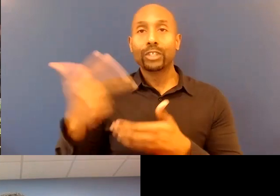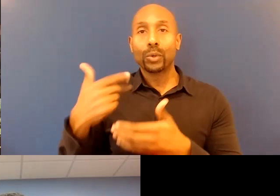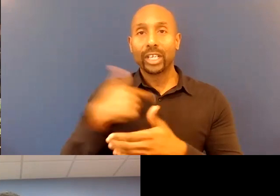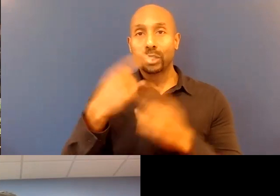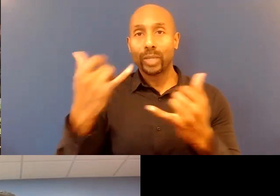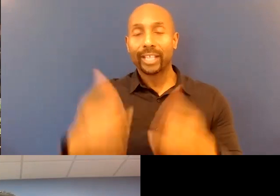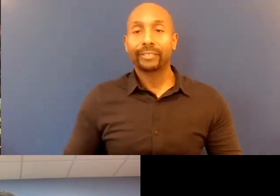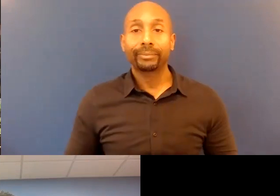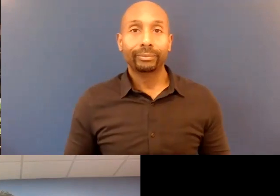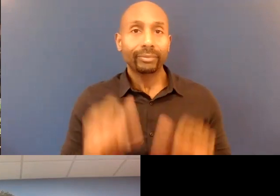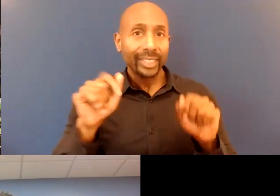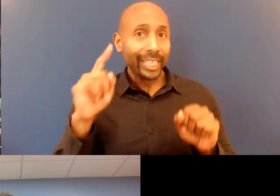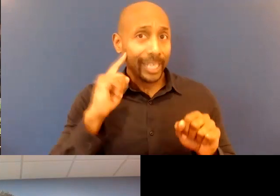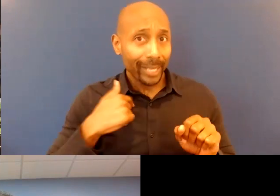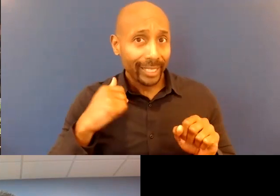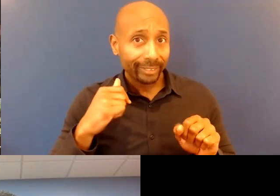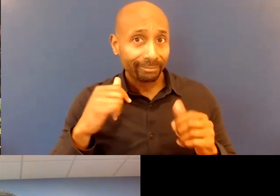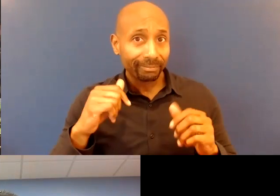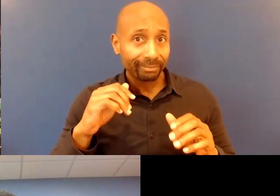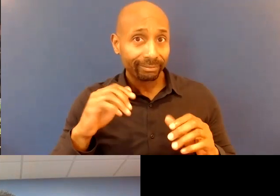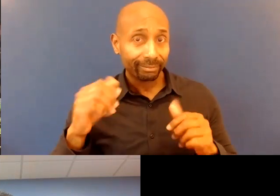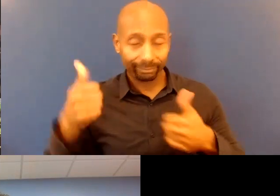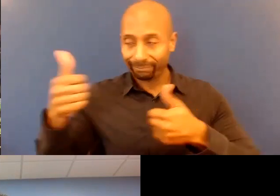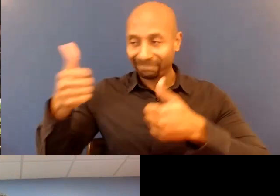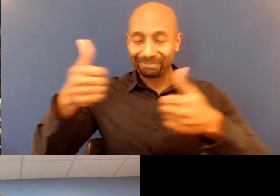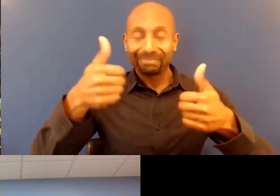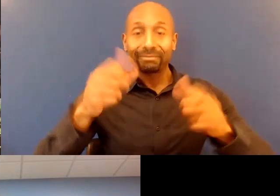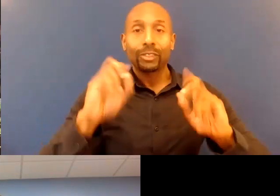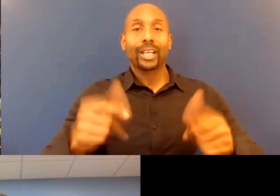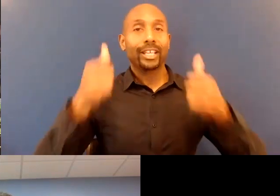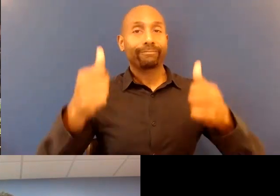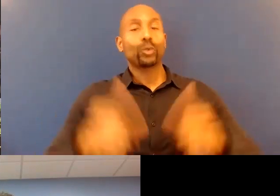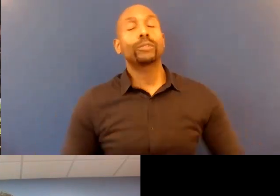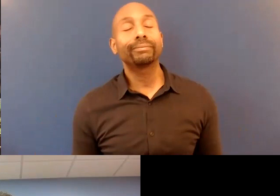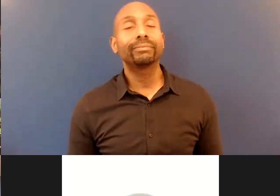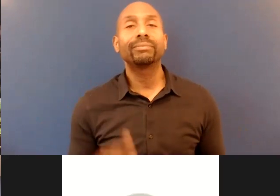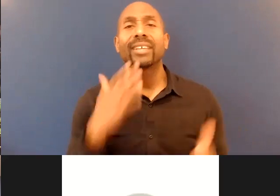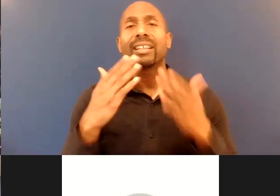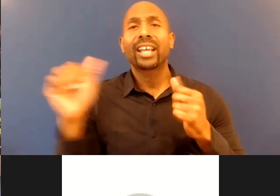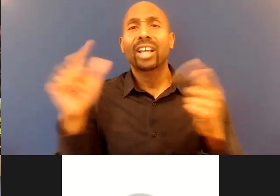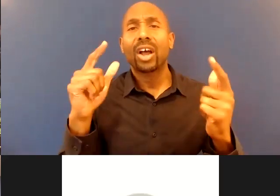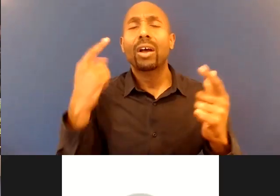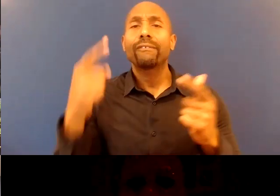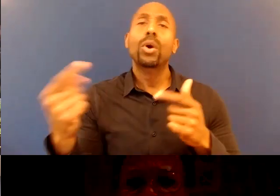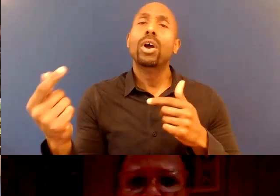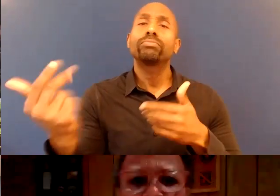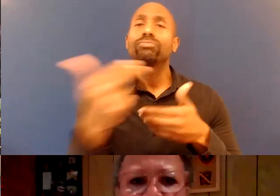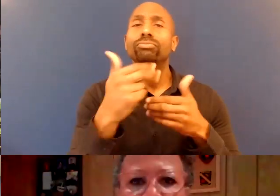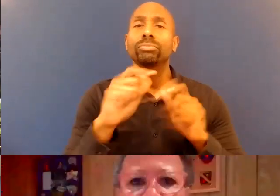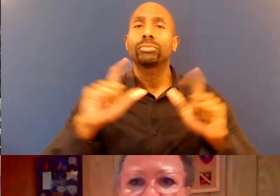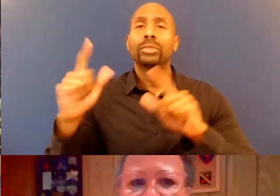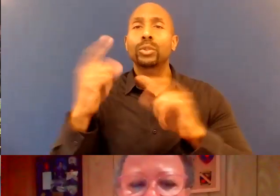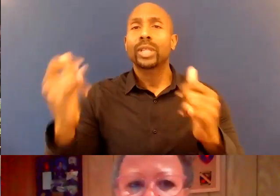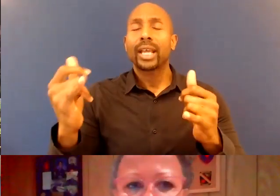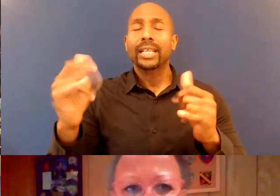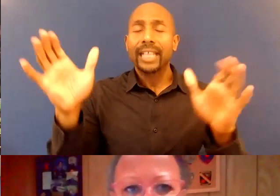All right, can you hear me? I can. All right, cool. So I just want to thank everybody for coming out today and listening to us and